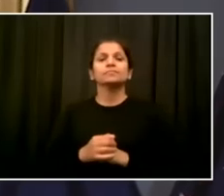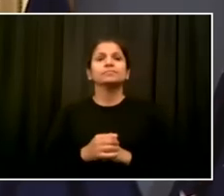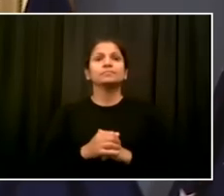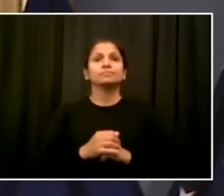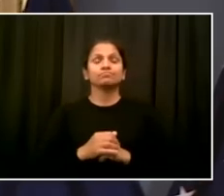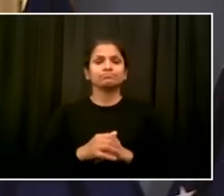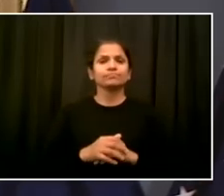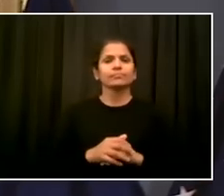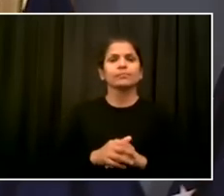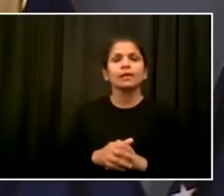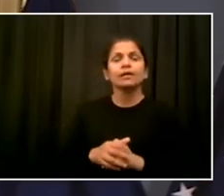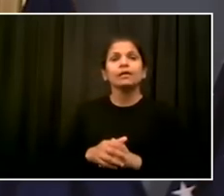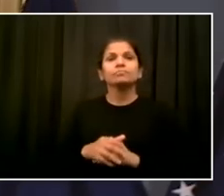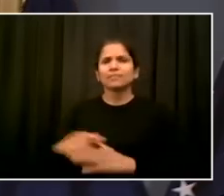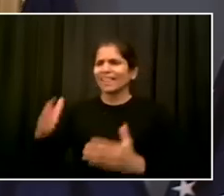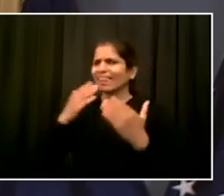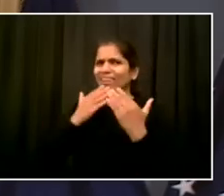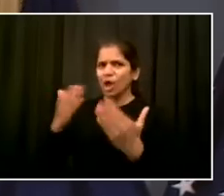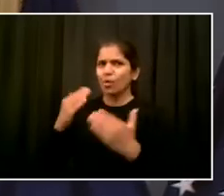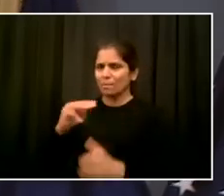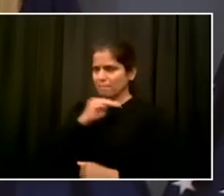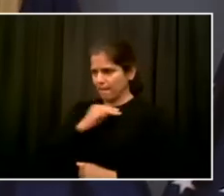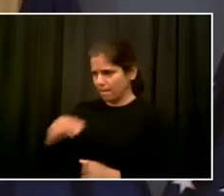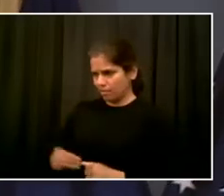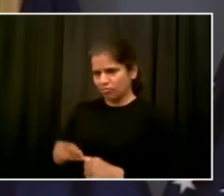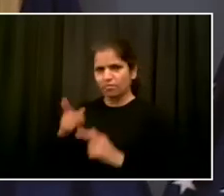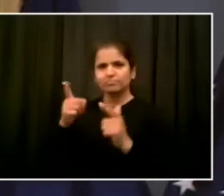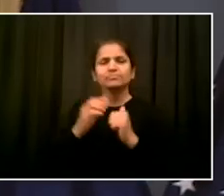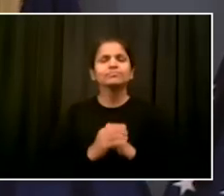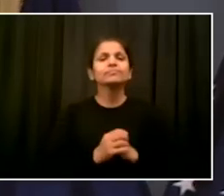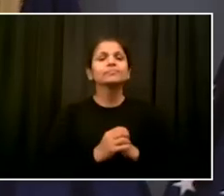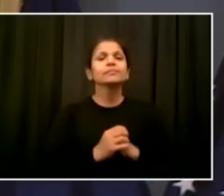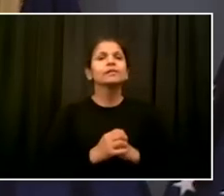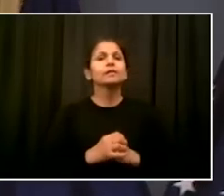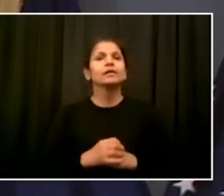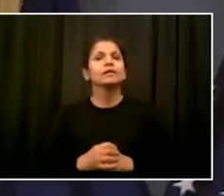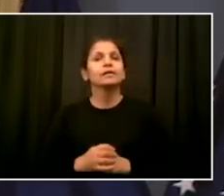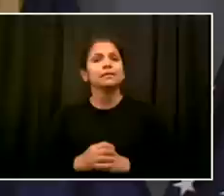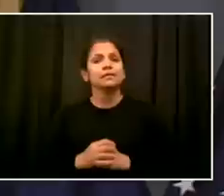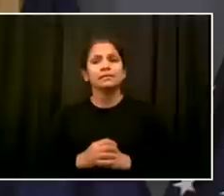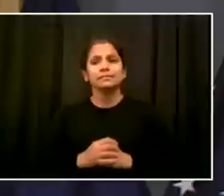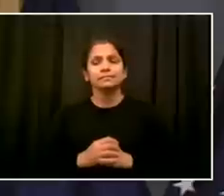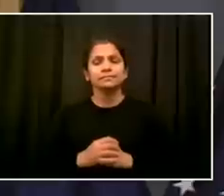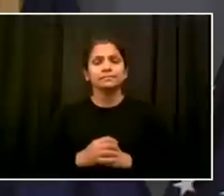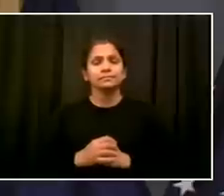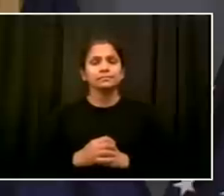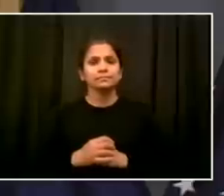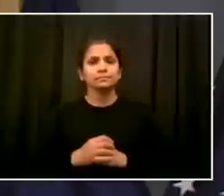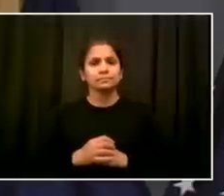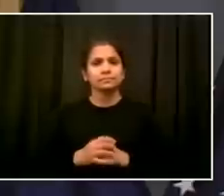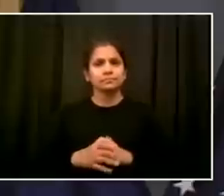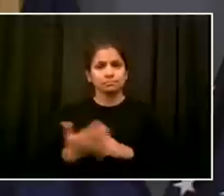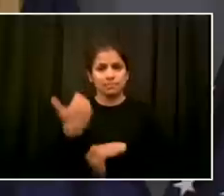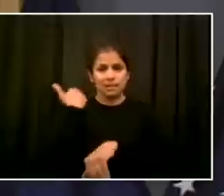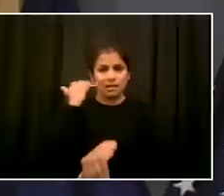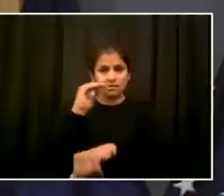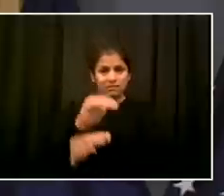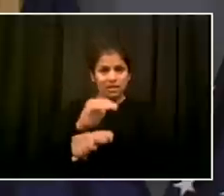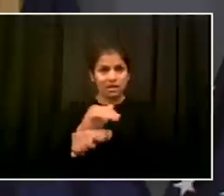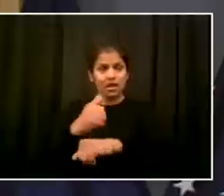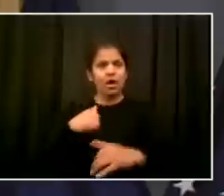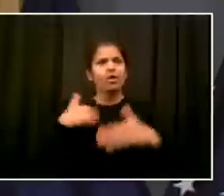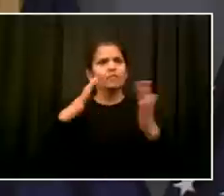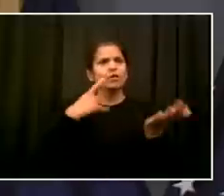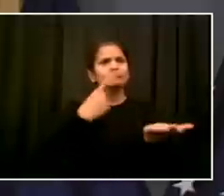Thank you, Mr. Mayor. Last night I had a long conversation with my 16-year-old nephew, and he spoke about